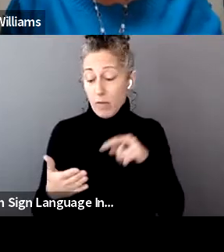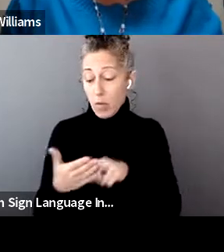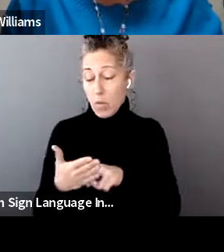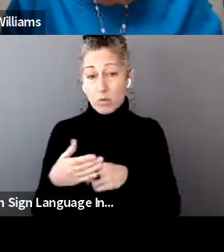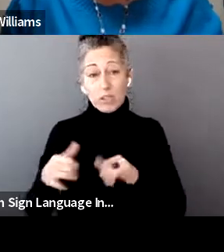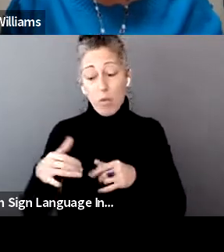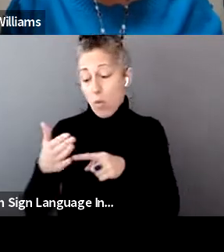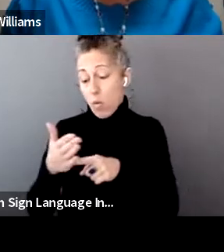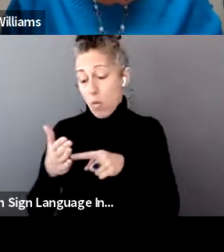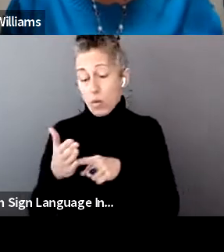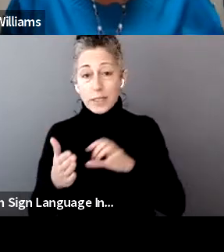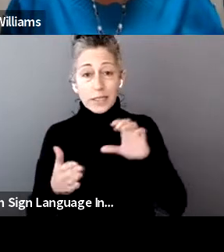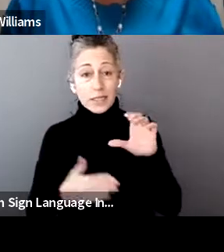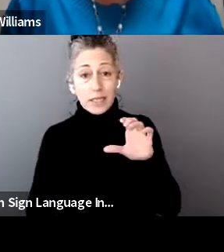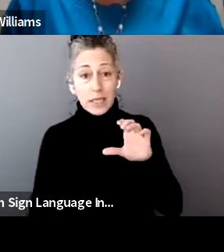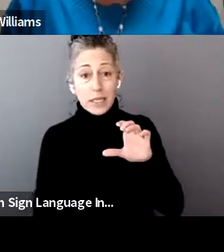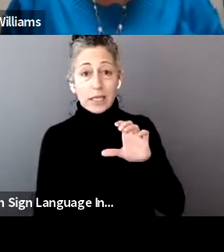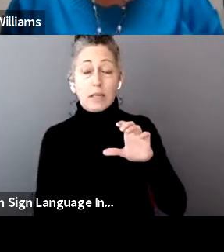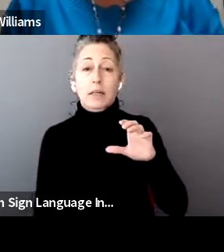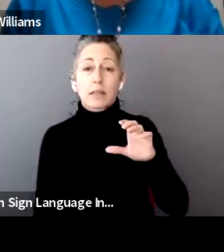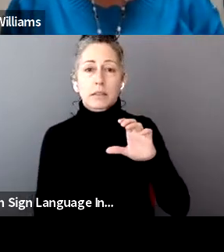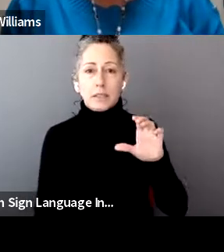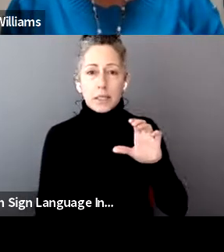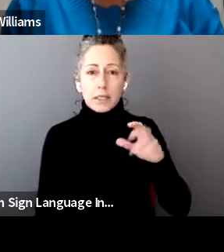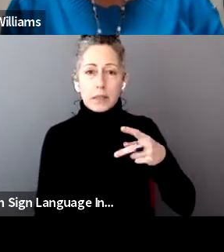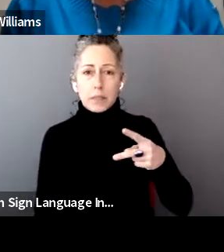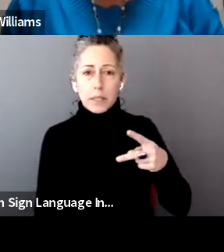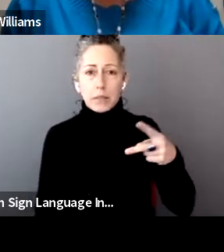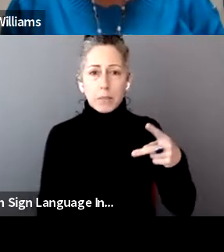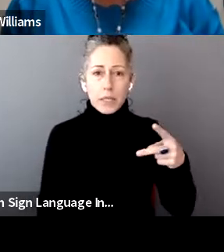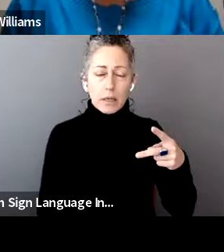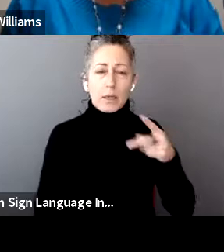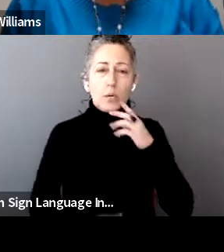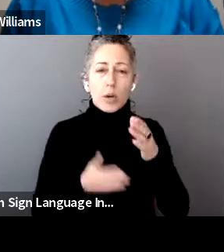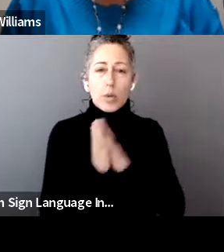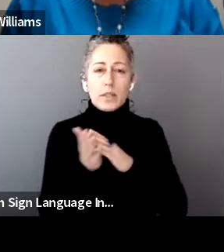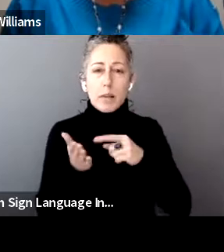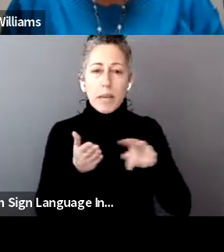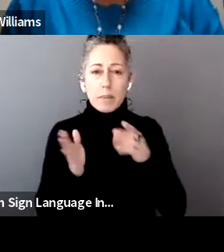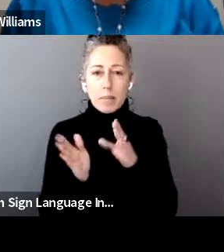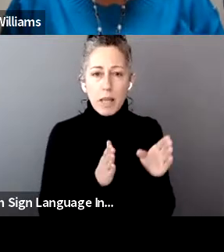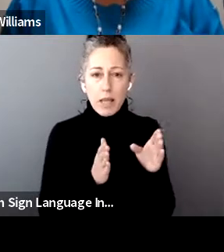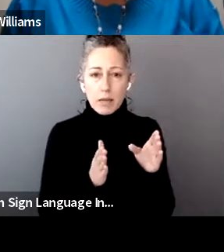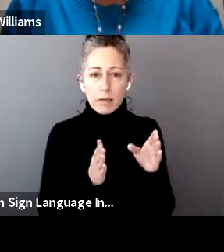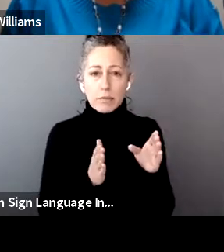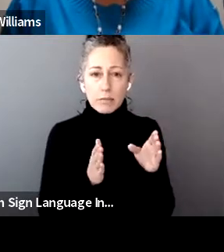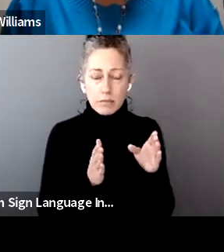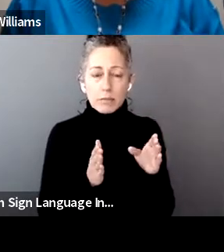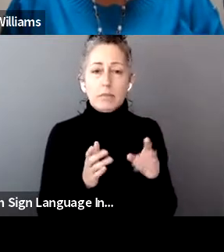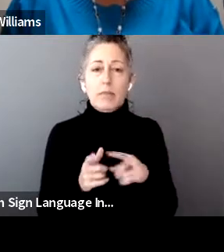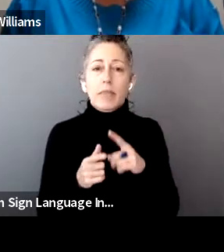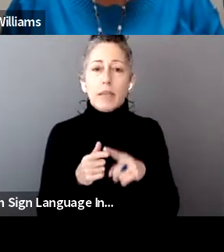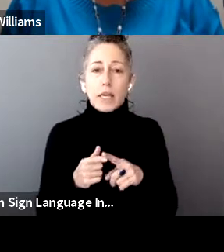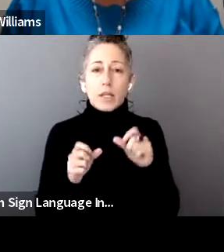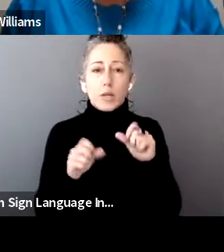as in Charlie, P as in Paul, P as in Paul dash one and request a payment plan. And at that point in time, you can put what